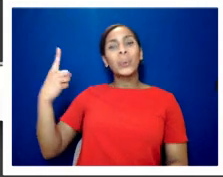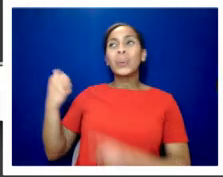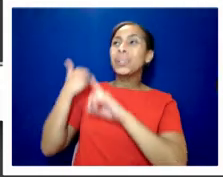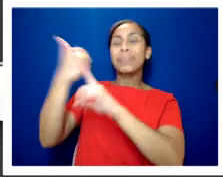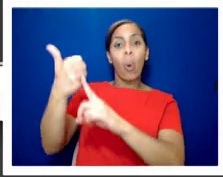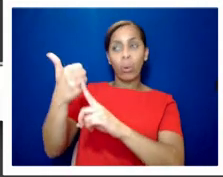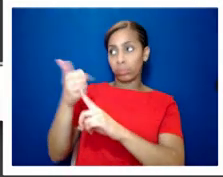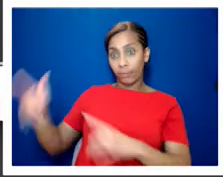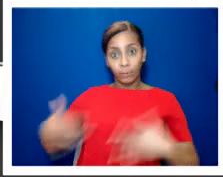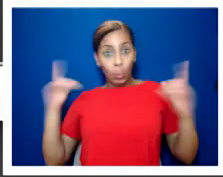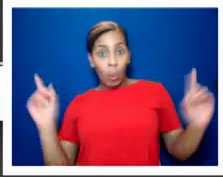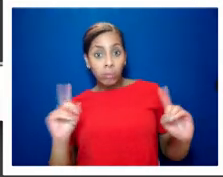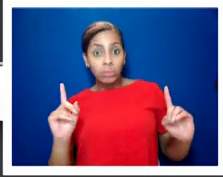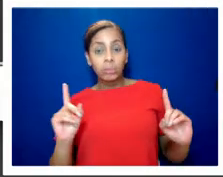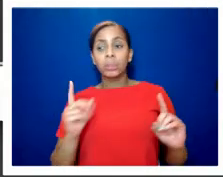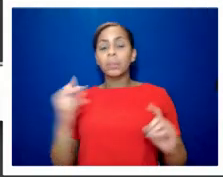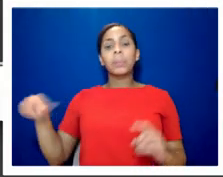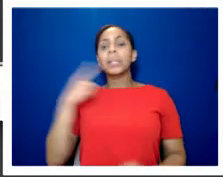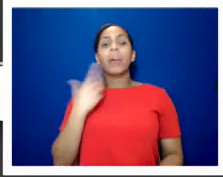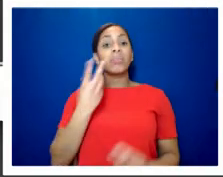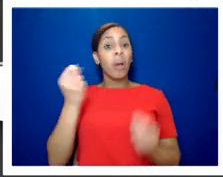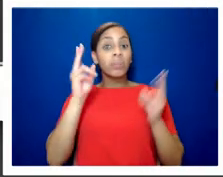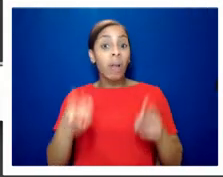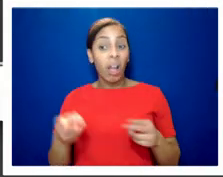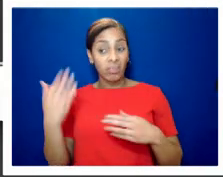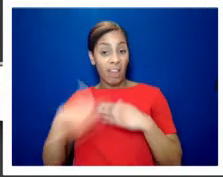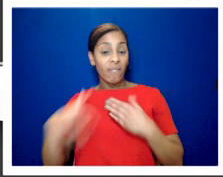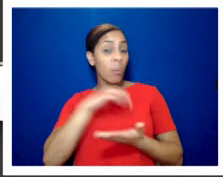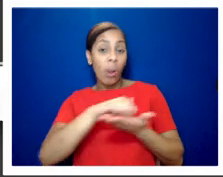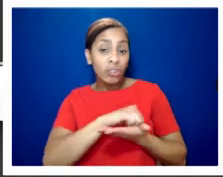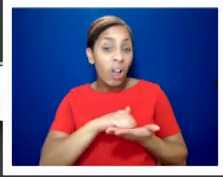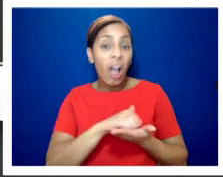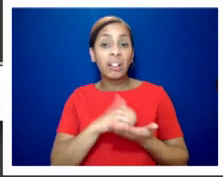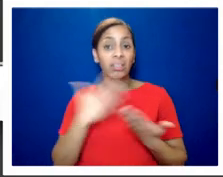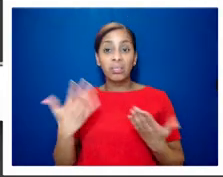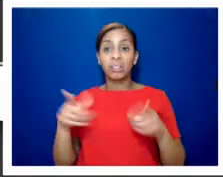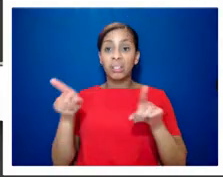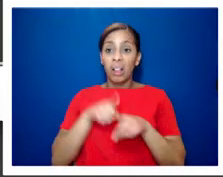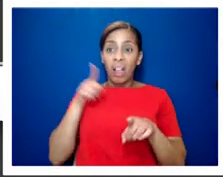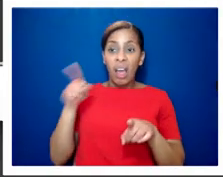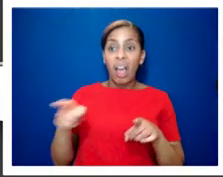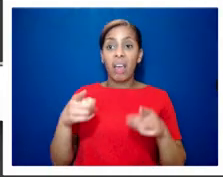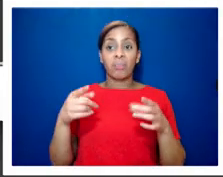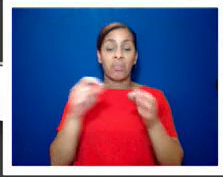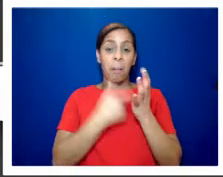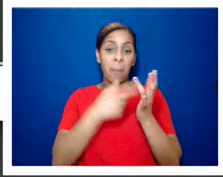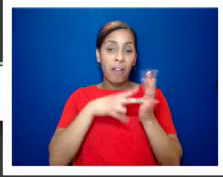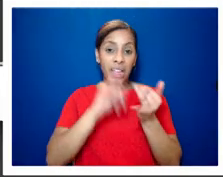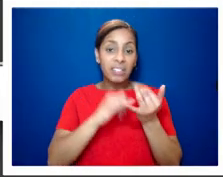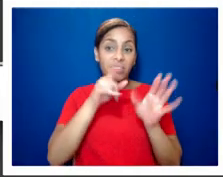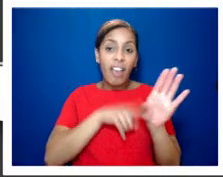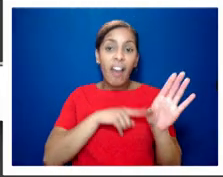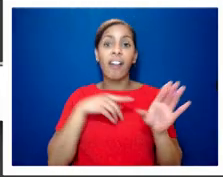without apologizing people like baroness young and nicholas fairburn baroness blatch and elaine collect bowman and margaret thatcher